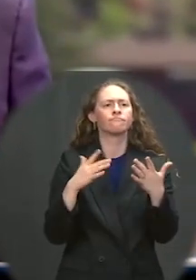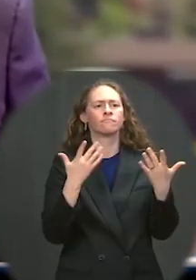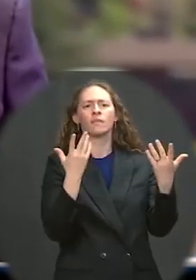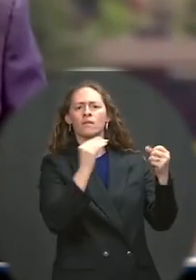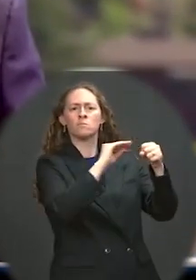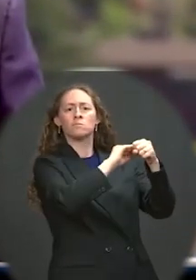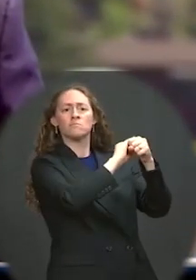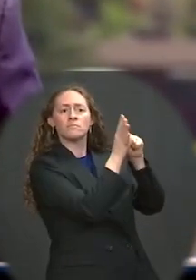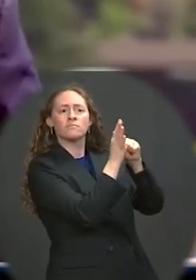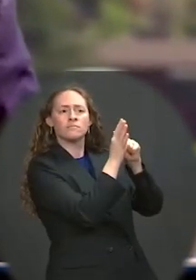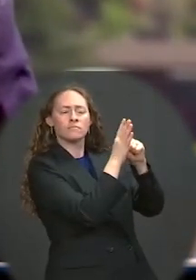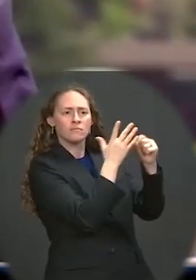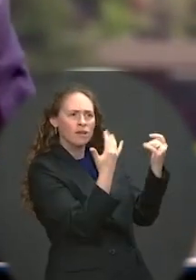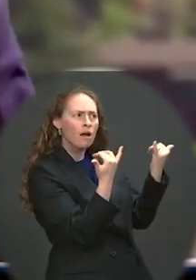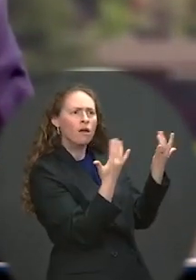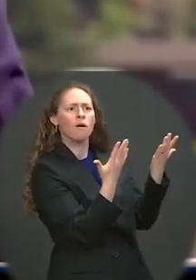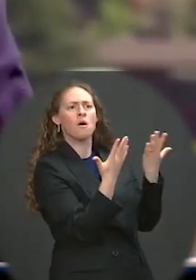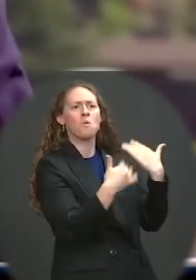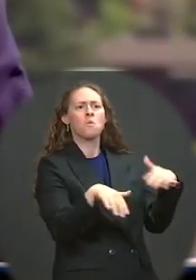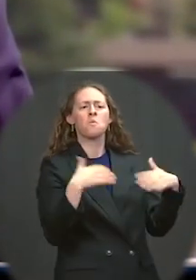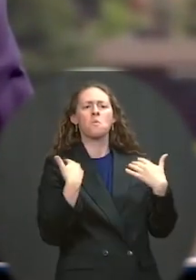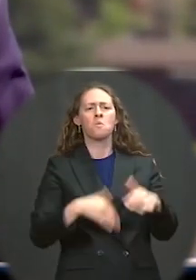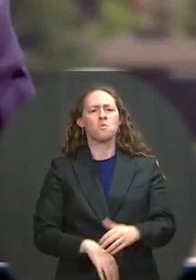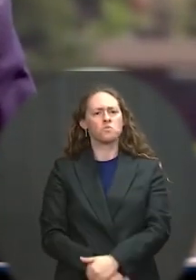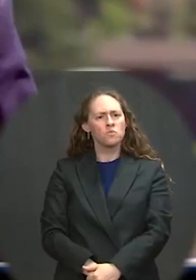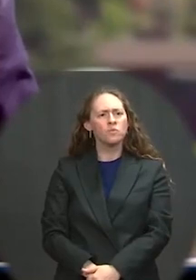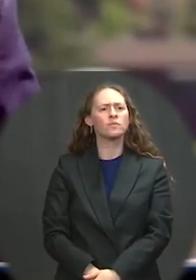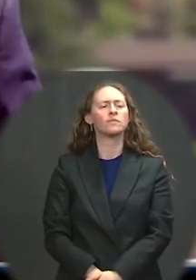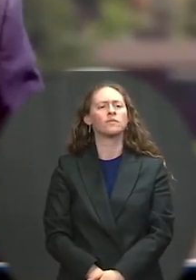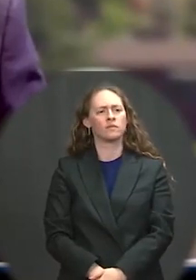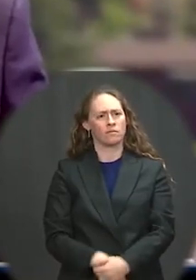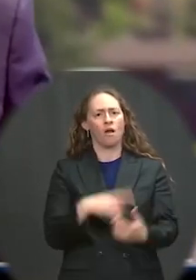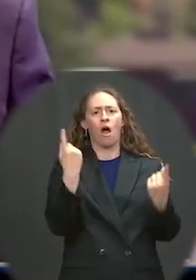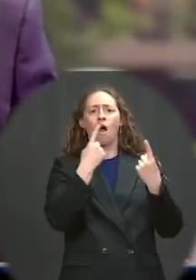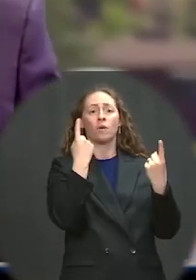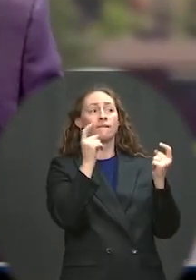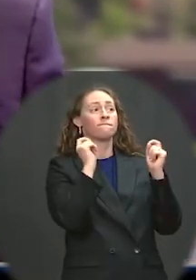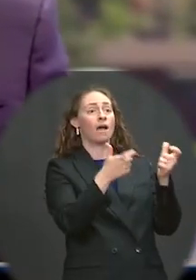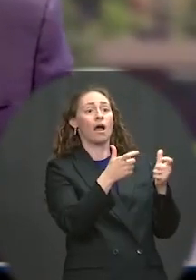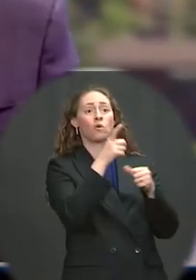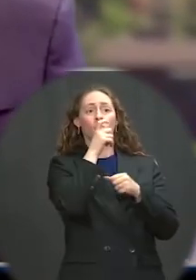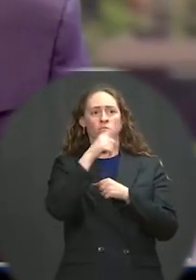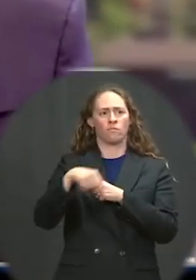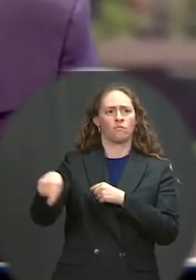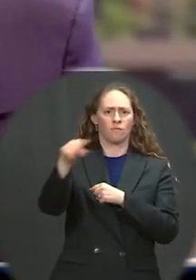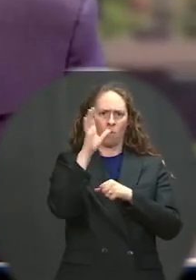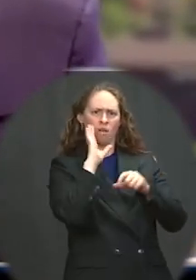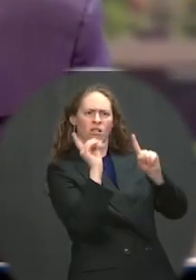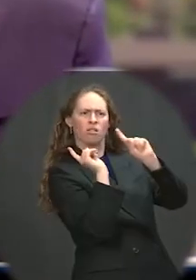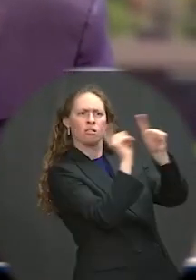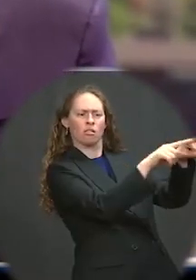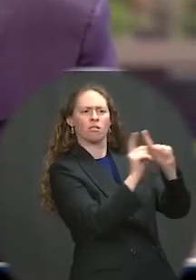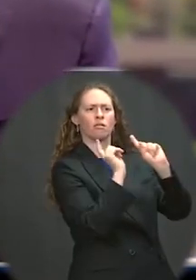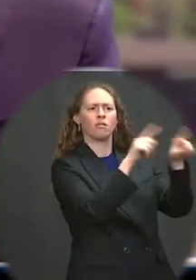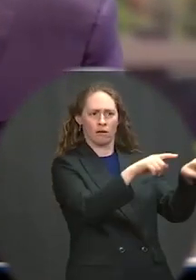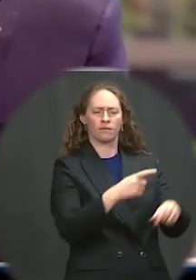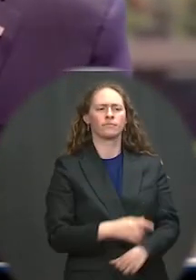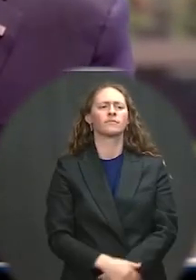there were more than 250,000 stranded cruise passengers who needed to be safely